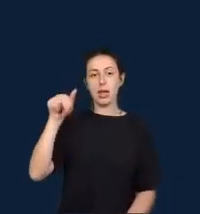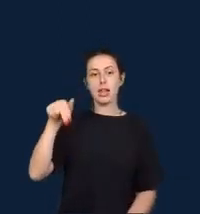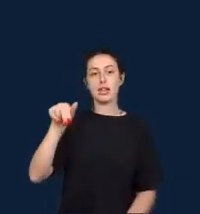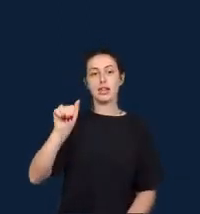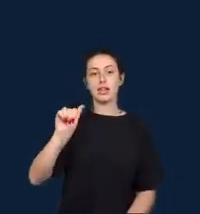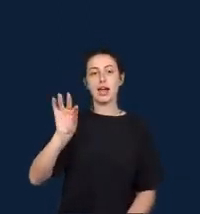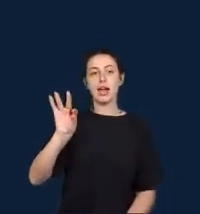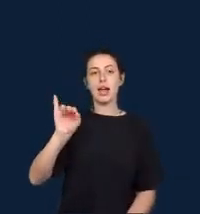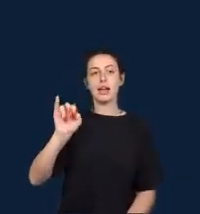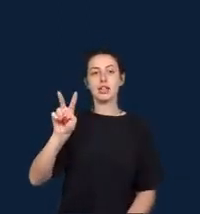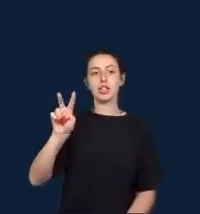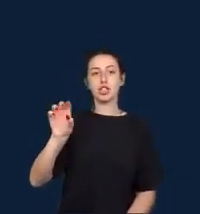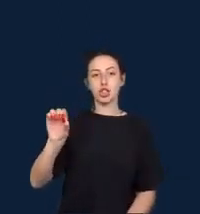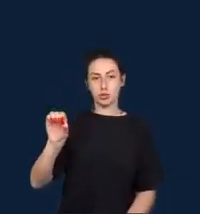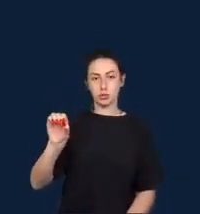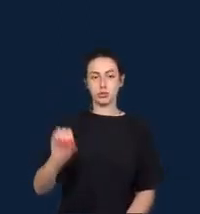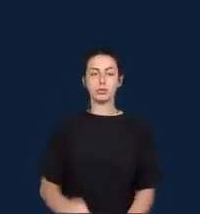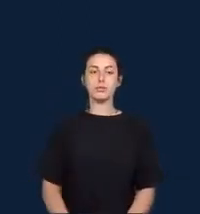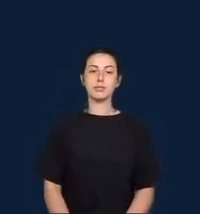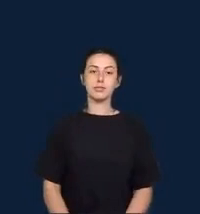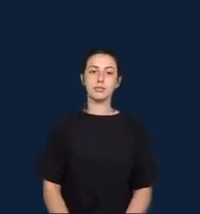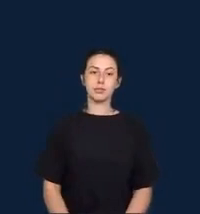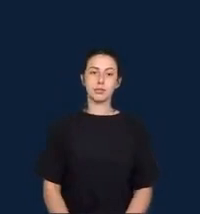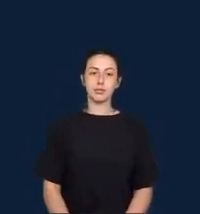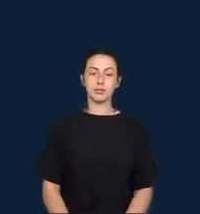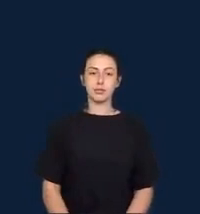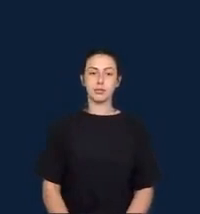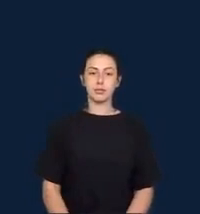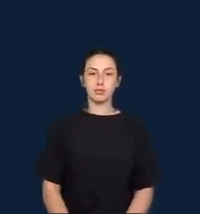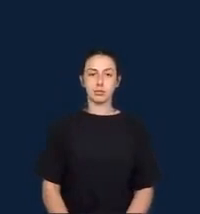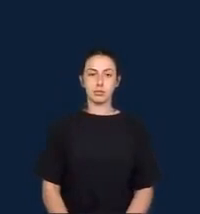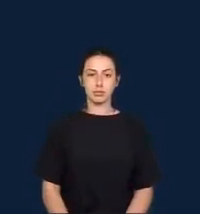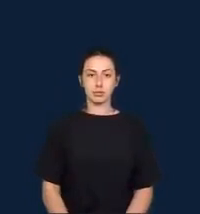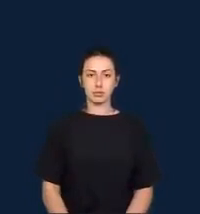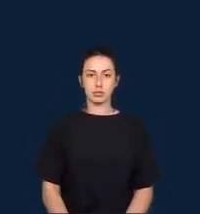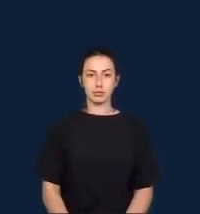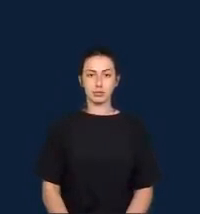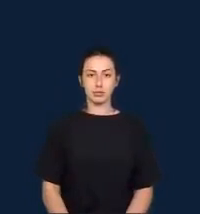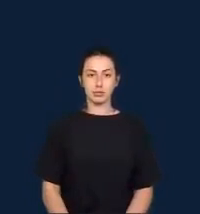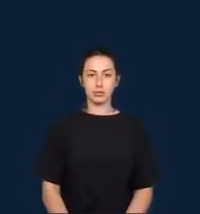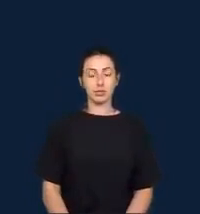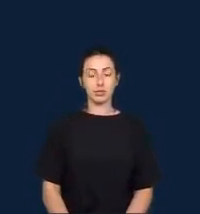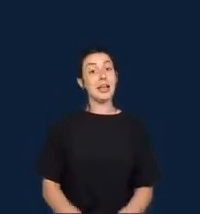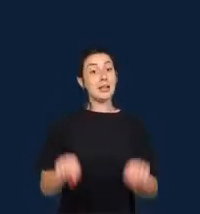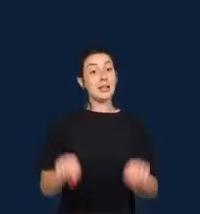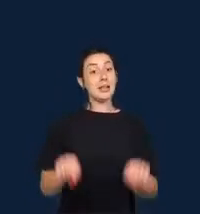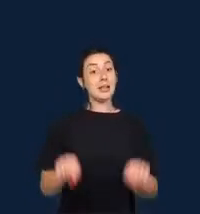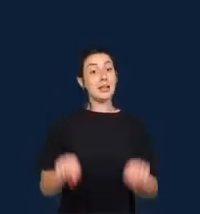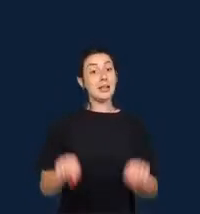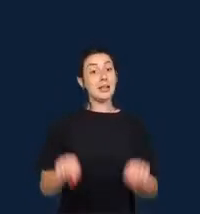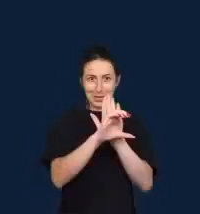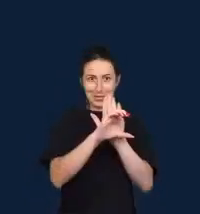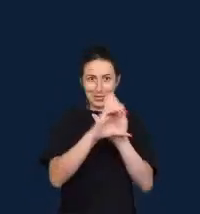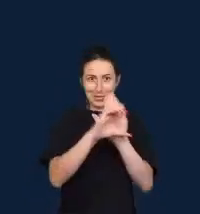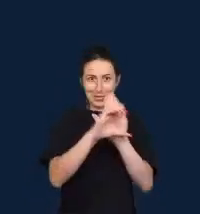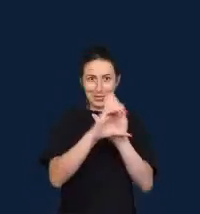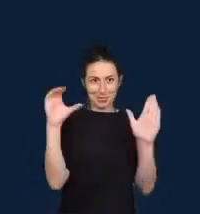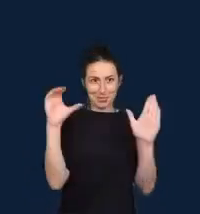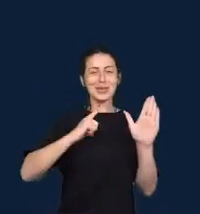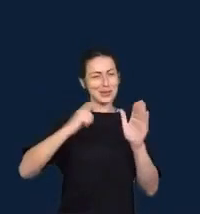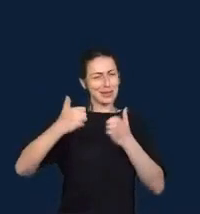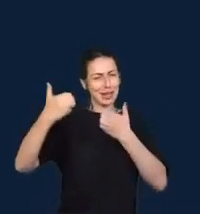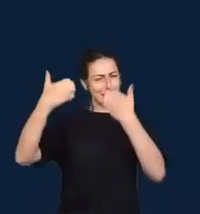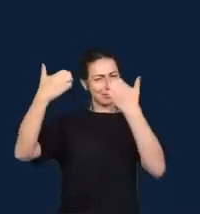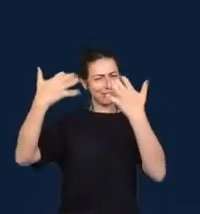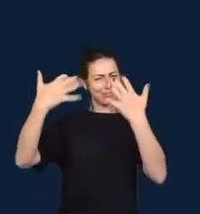Relatedly in their chapter, Young and Callison point to how in the context of media reporting in the United States,